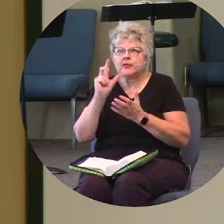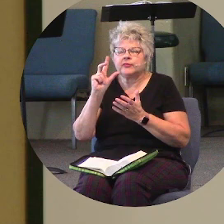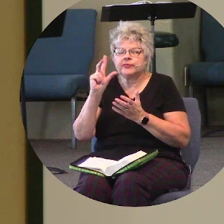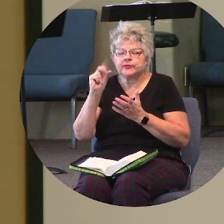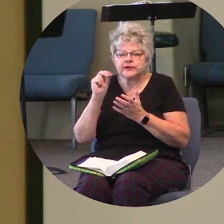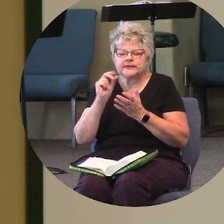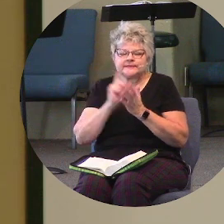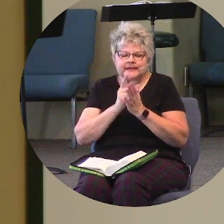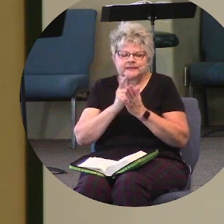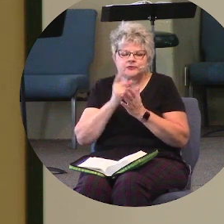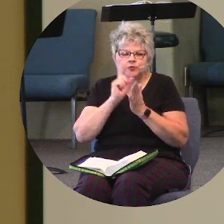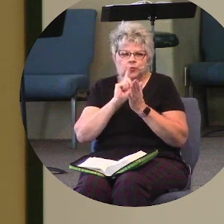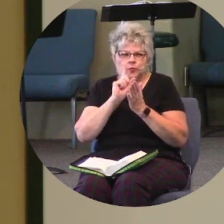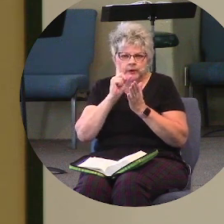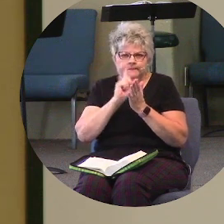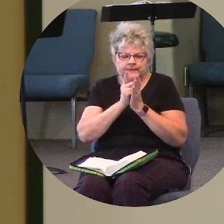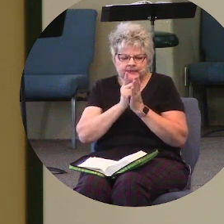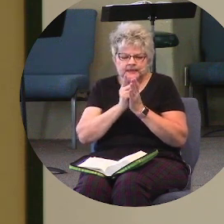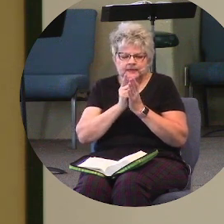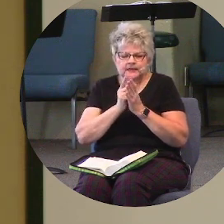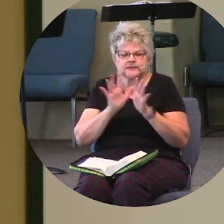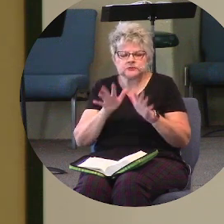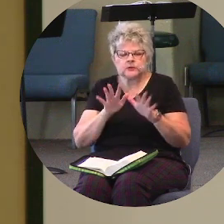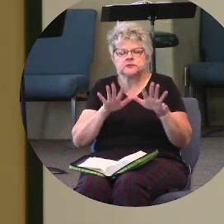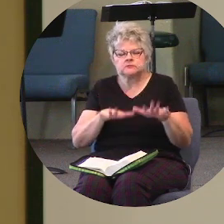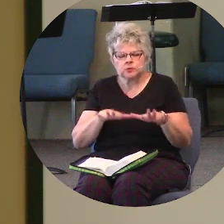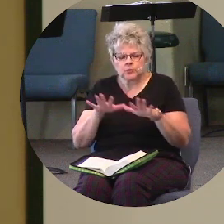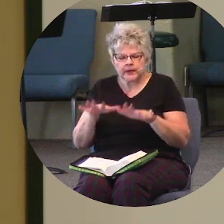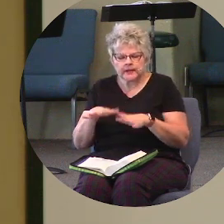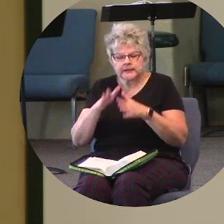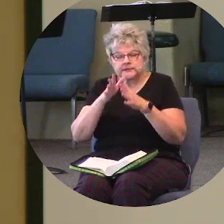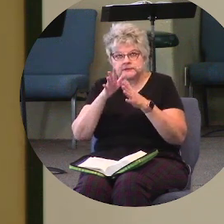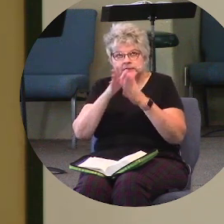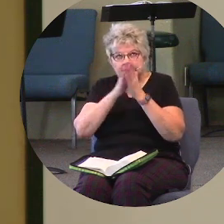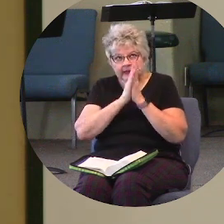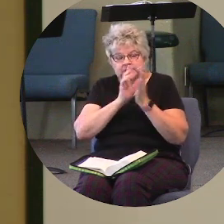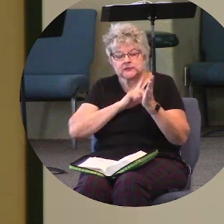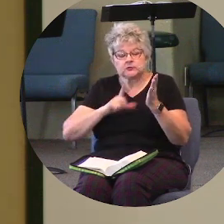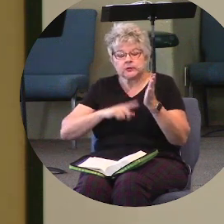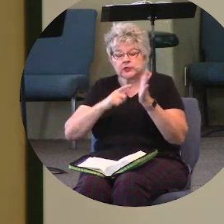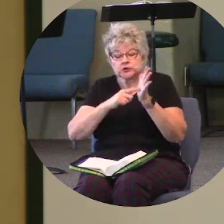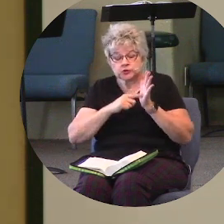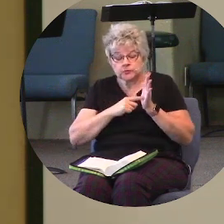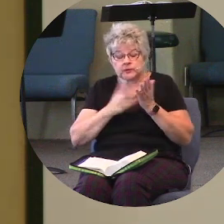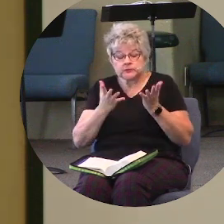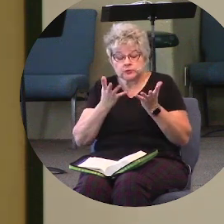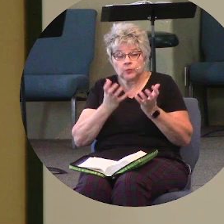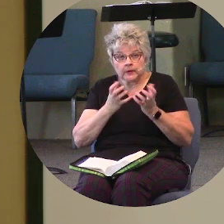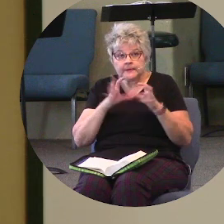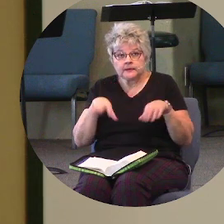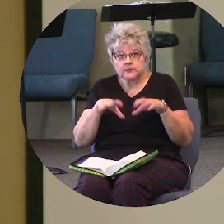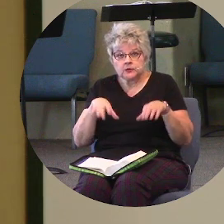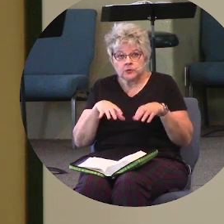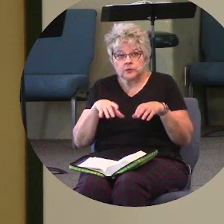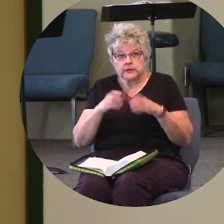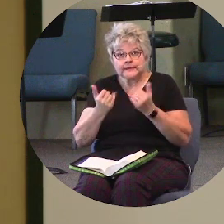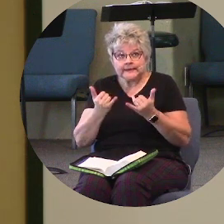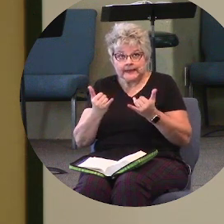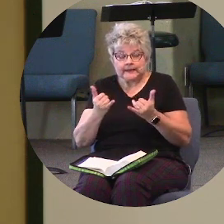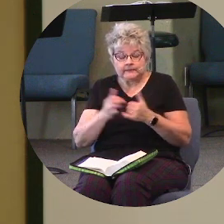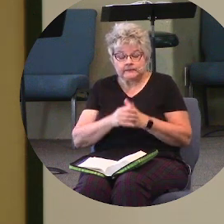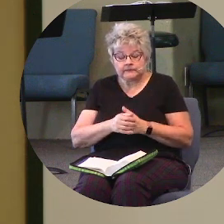to a minute and just have some quiet and just ask the Lord, Lord, God, show me what you would have me do today.